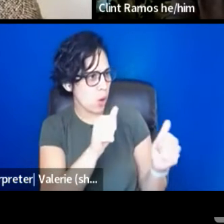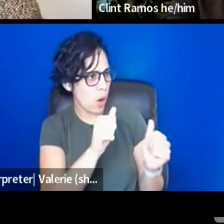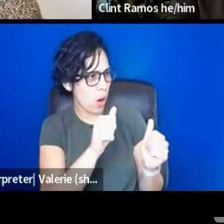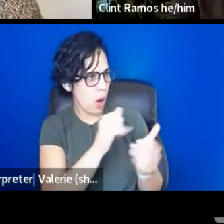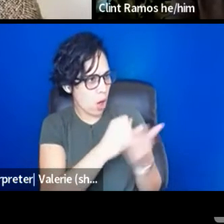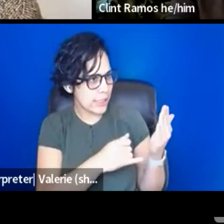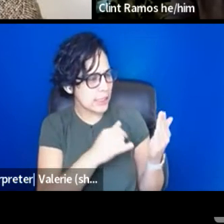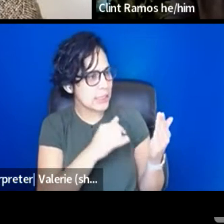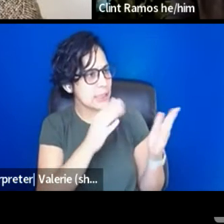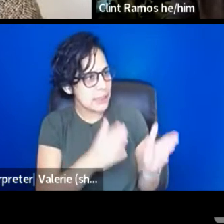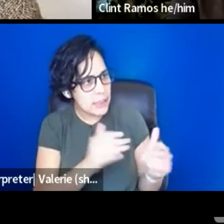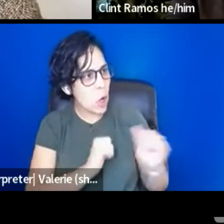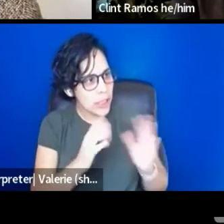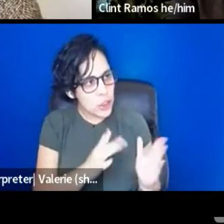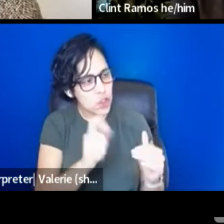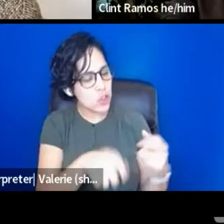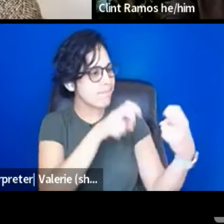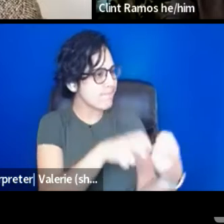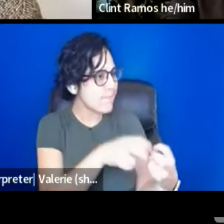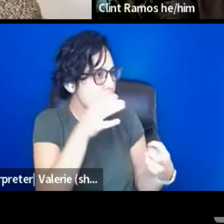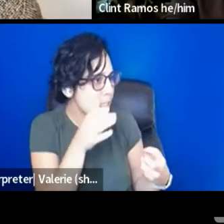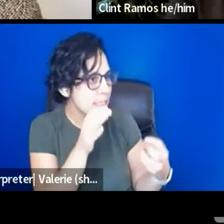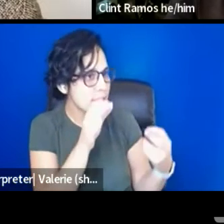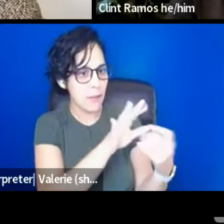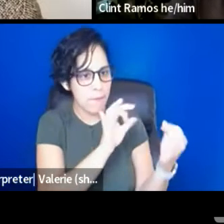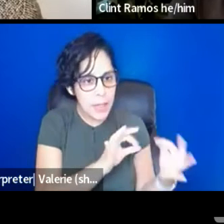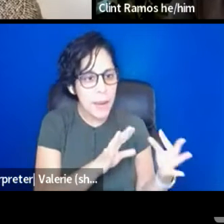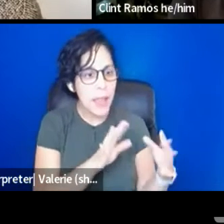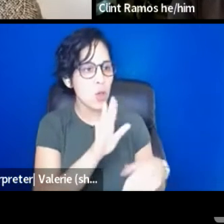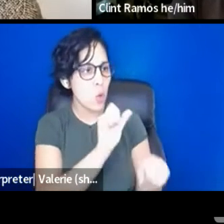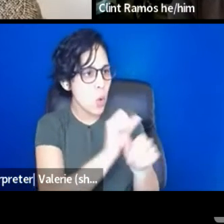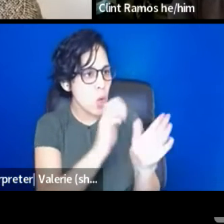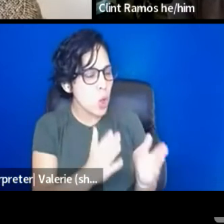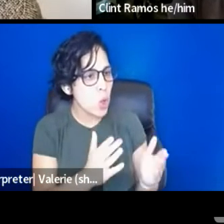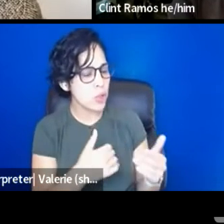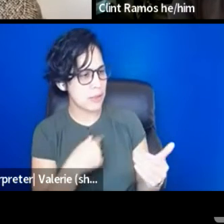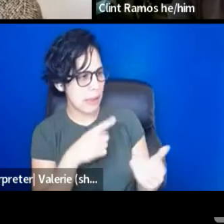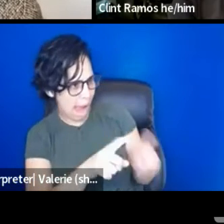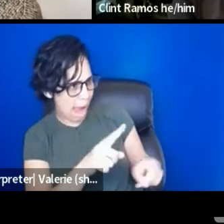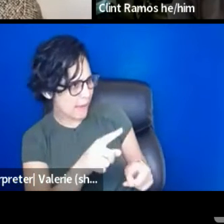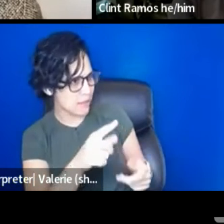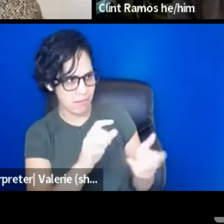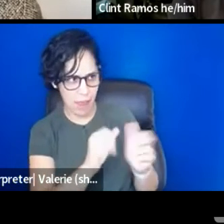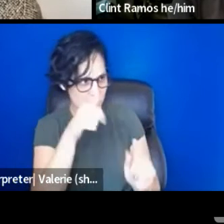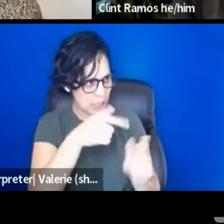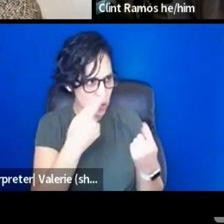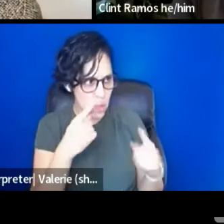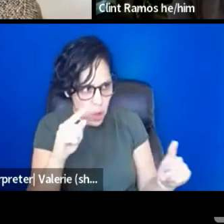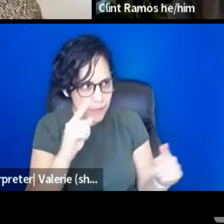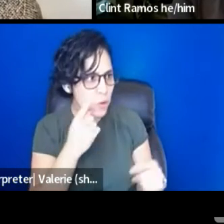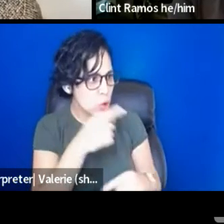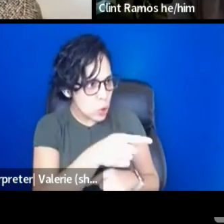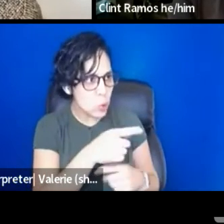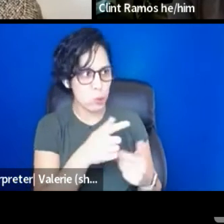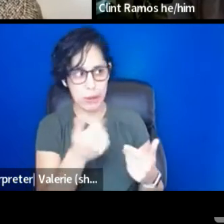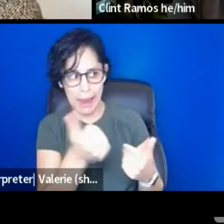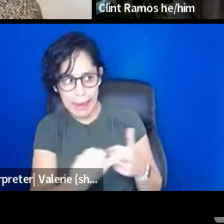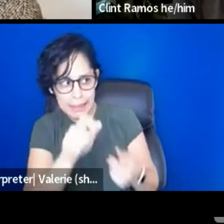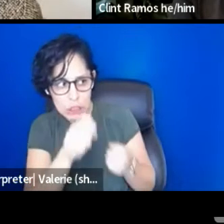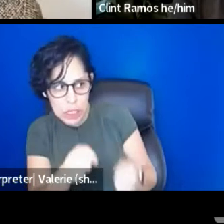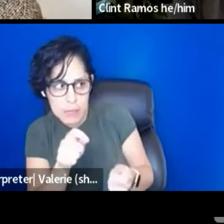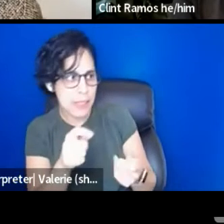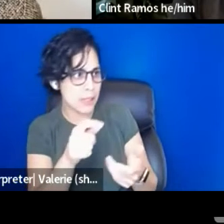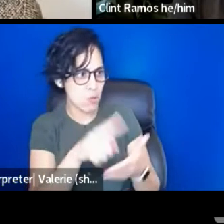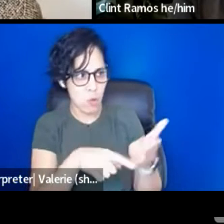You'll be listening to the workers around you and saying, how is this working for you? What adjustments do we need to make? And this will be an ongoing thing,